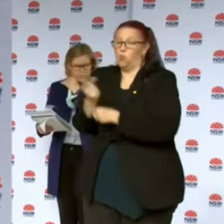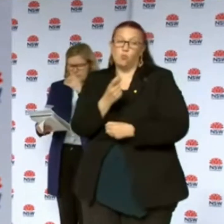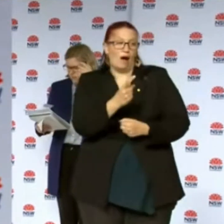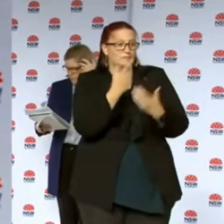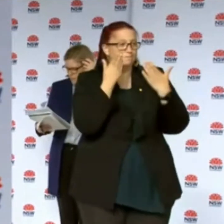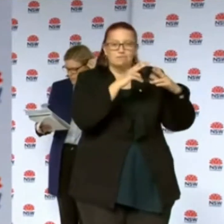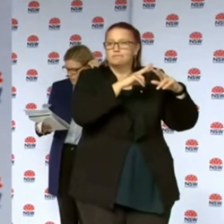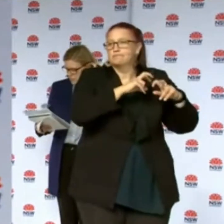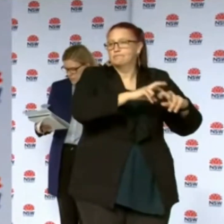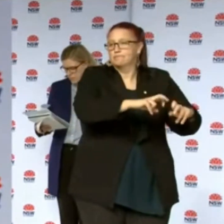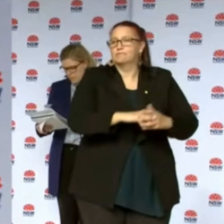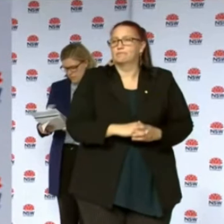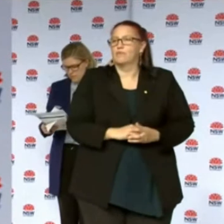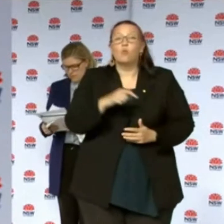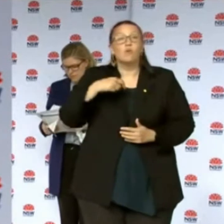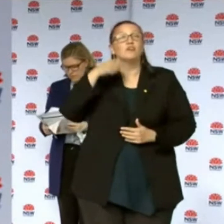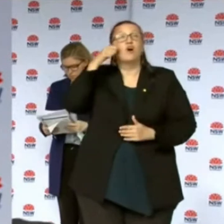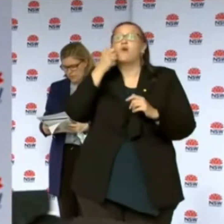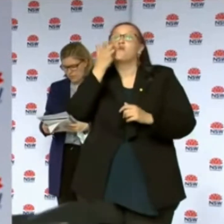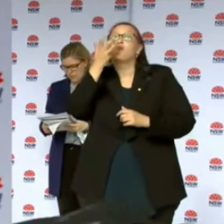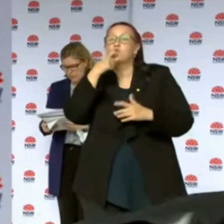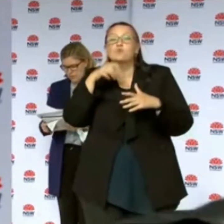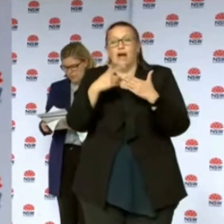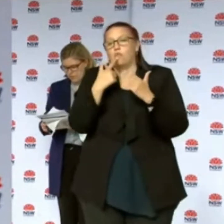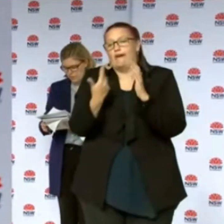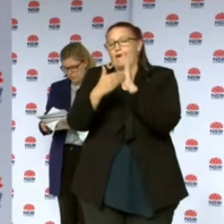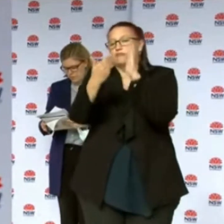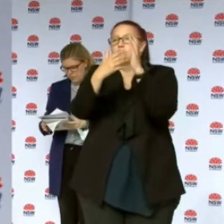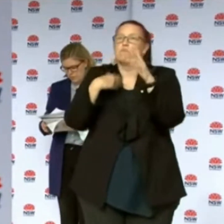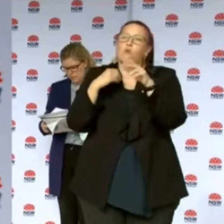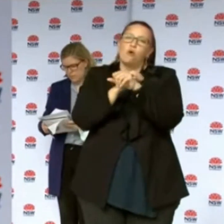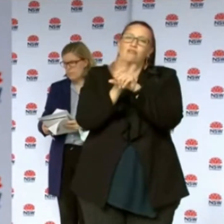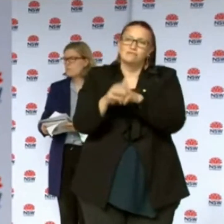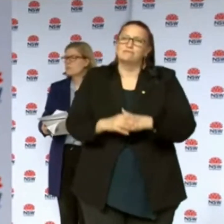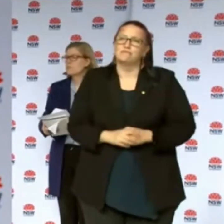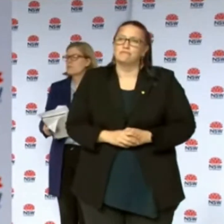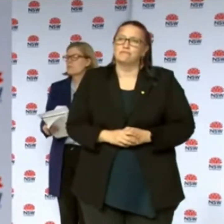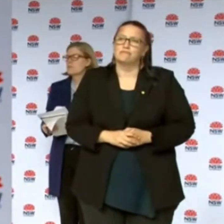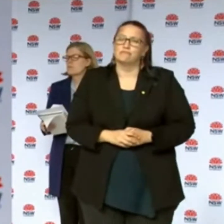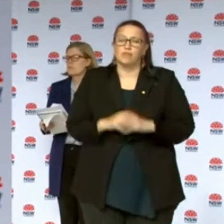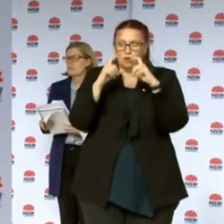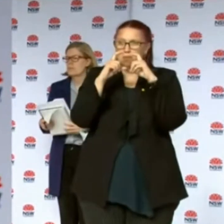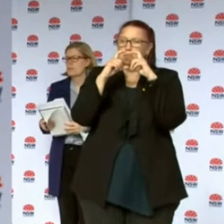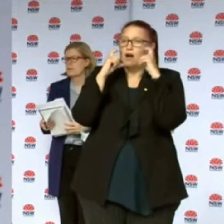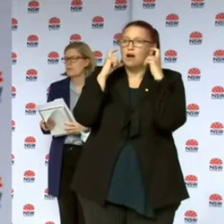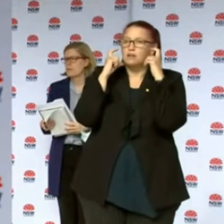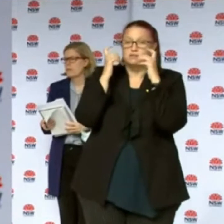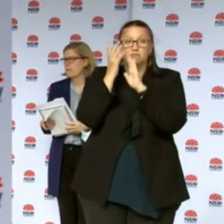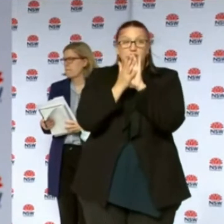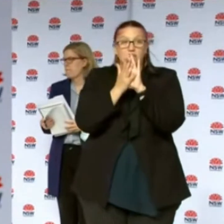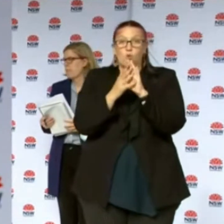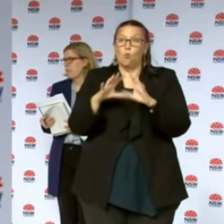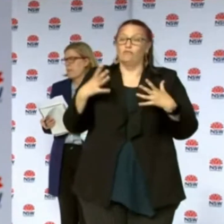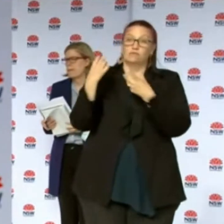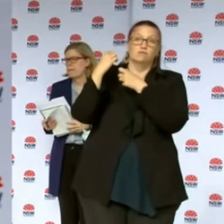also please expect everybody to do the right thing. Please know that wearing a mask doesn't mean you're protected from getting the virus.